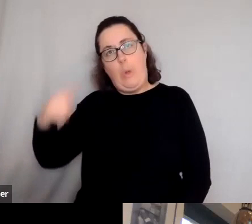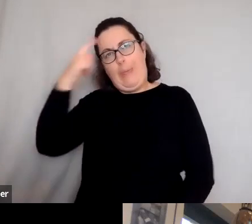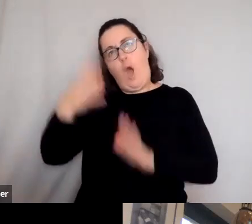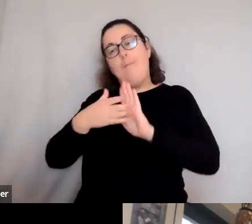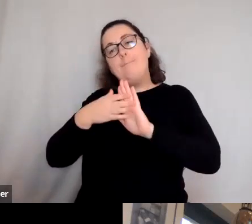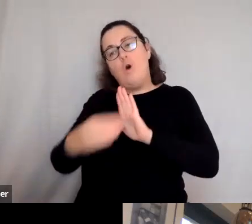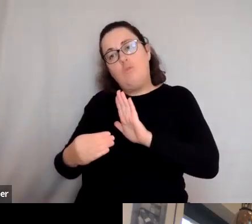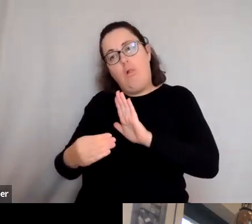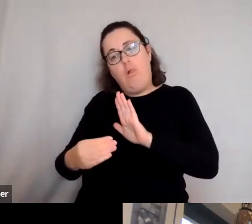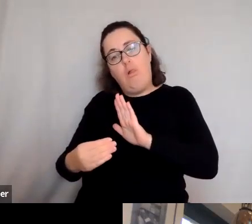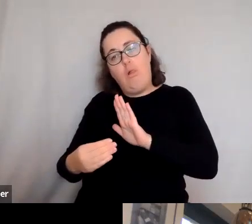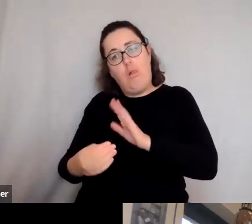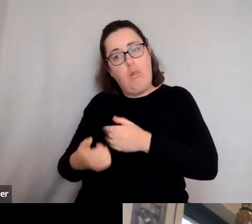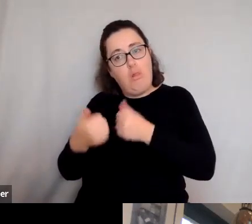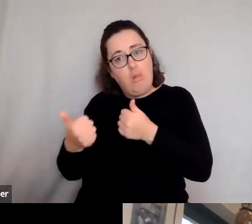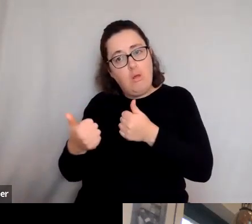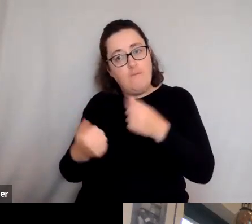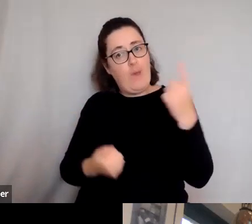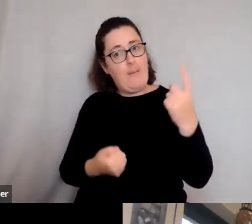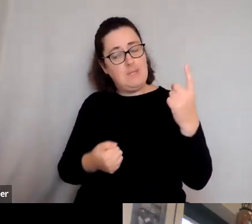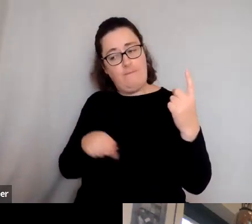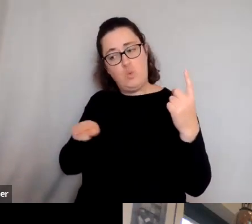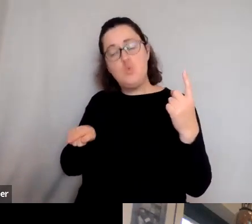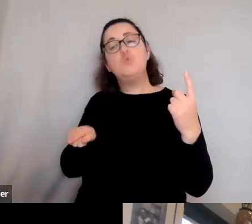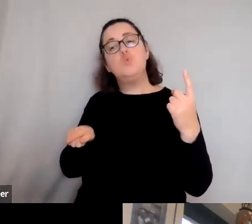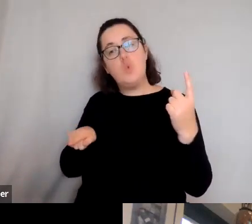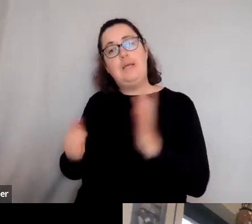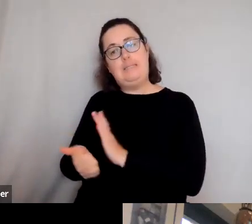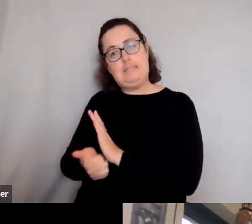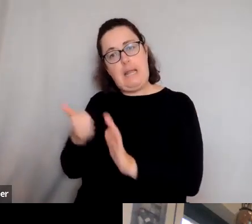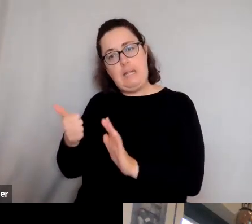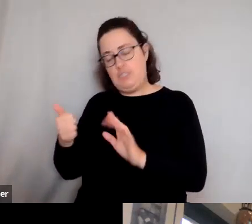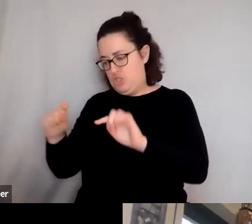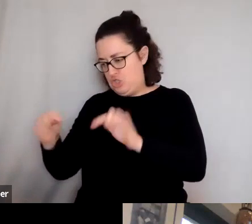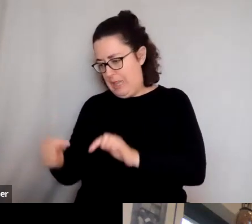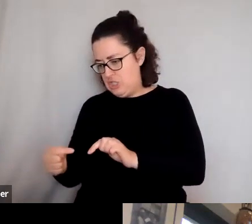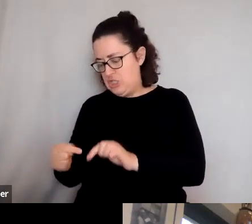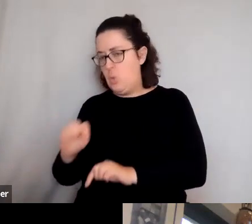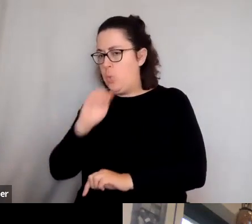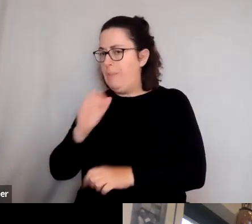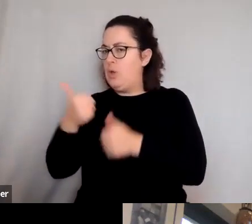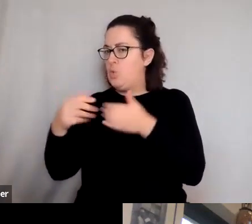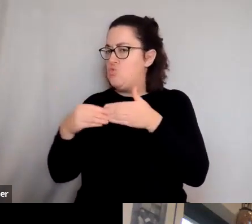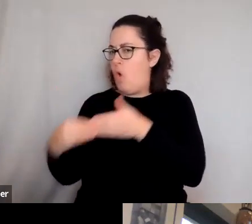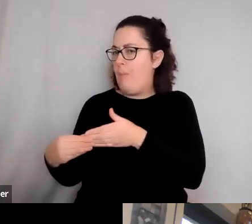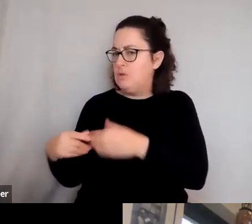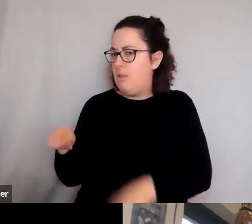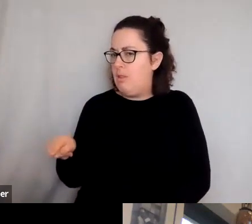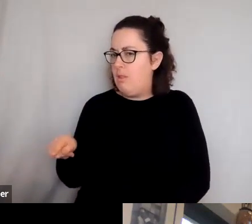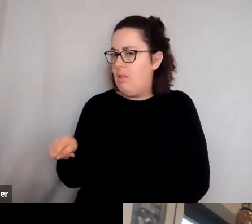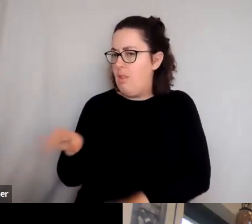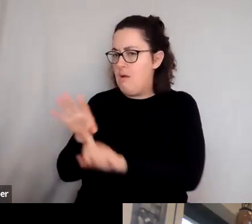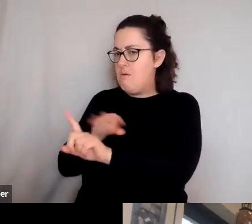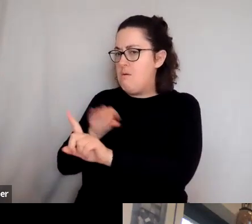say, well, actually, if you looked at that person and that person's skills and the challenges they faced, that's something that would help